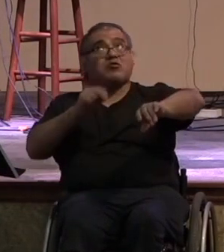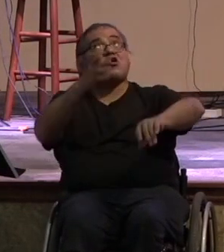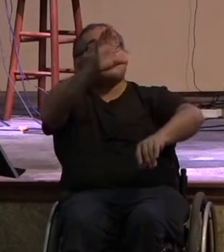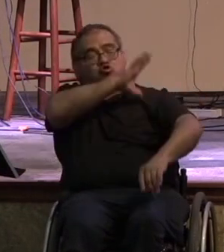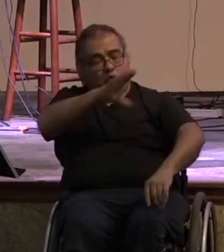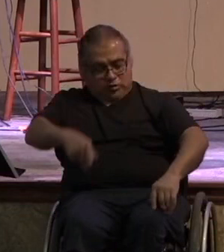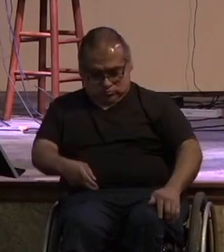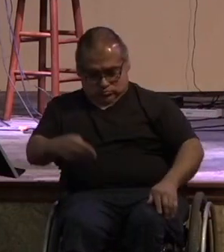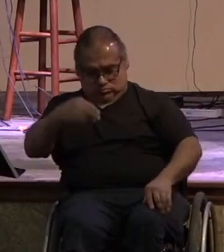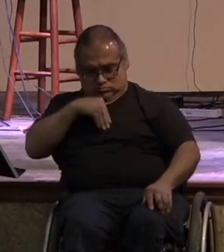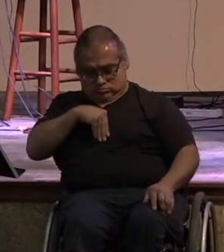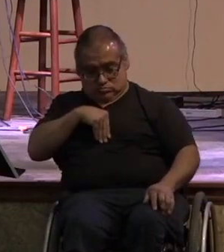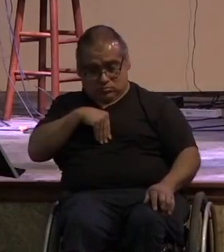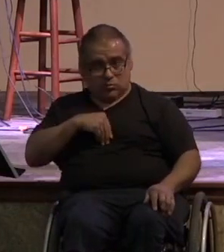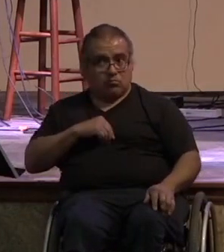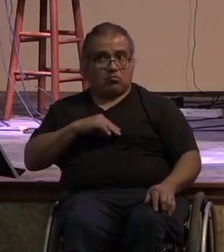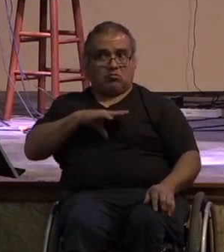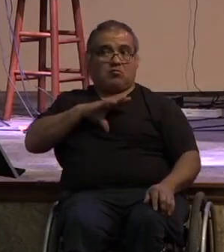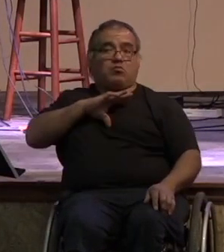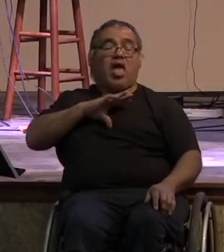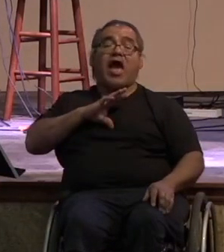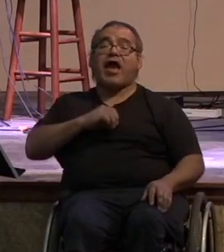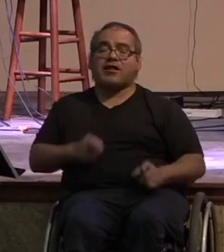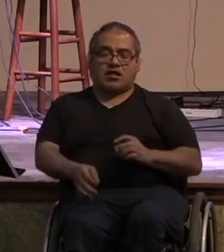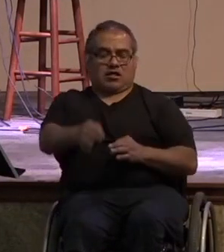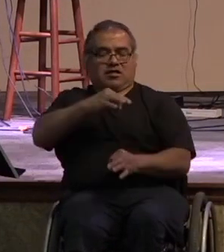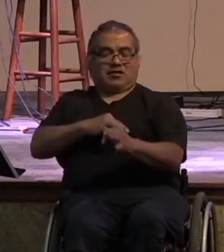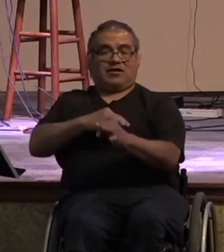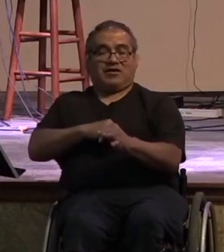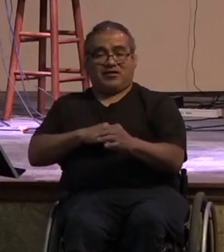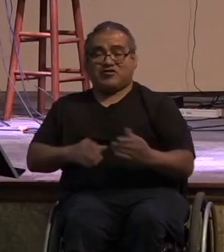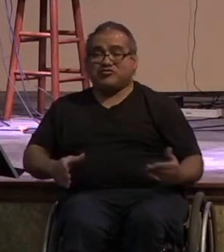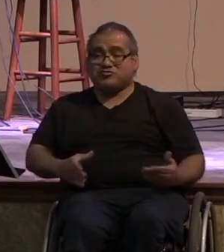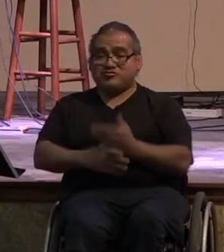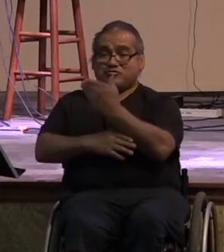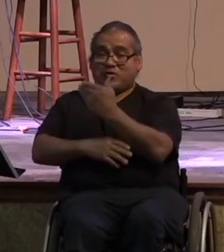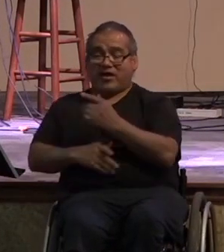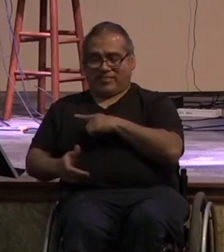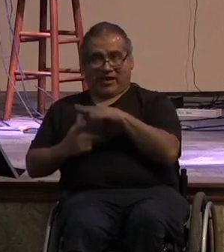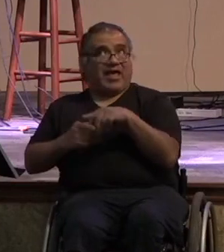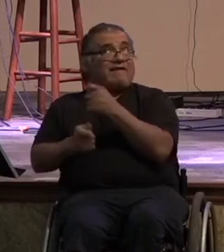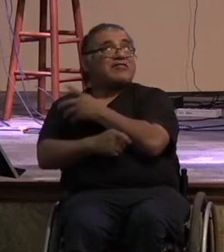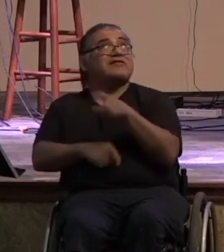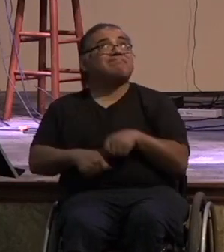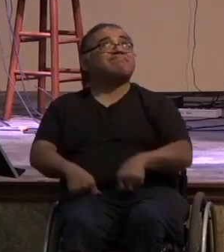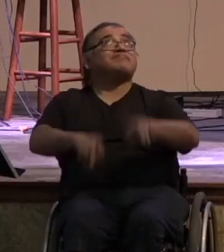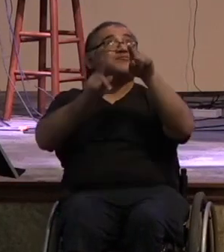in me now i live a life chasing after christ and christ through me then really everything i have is his